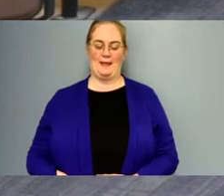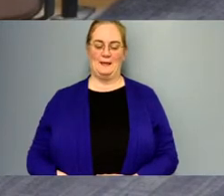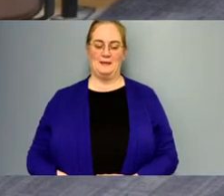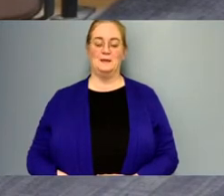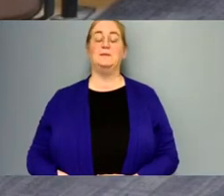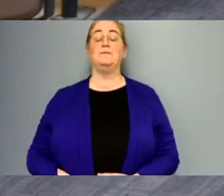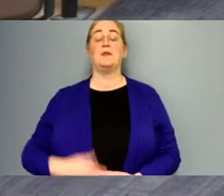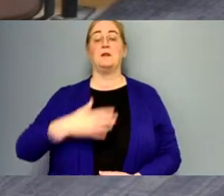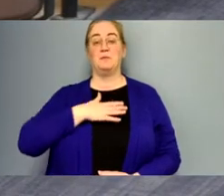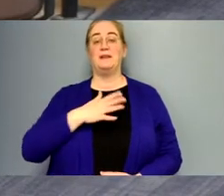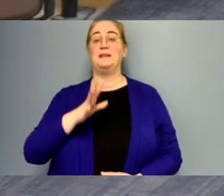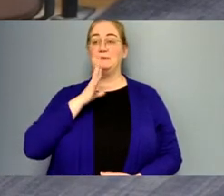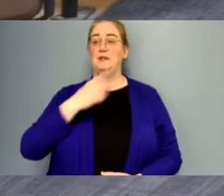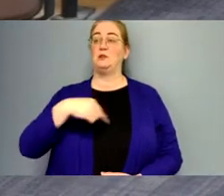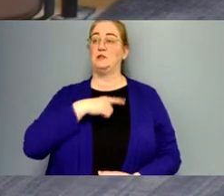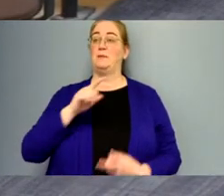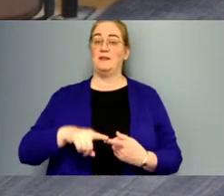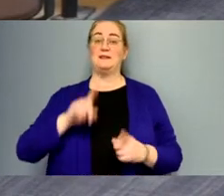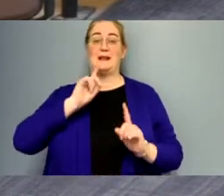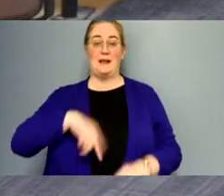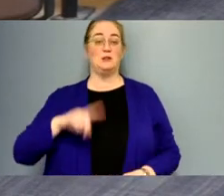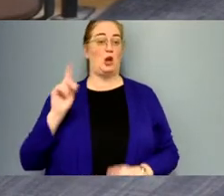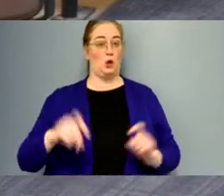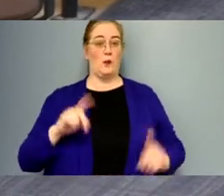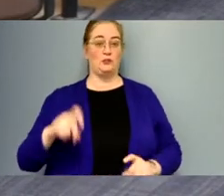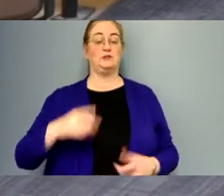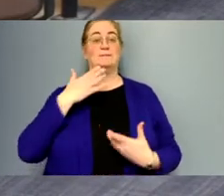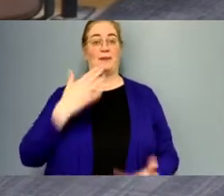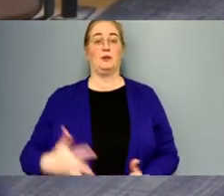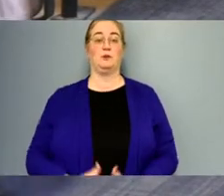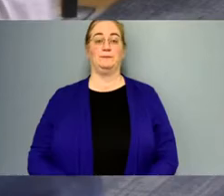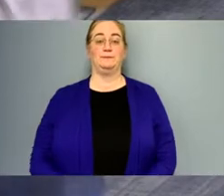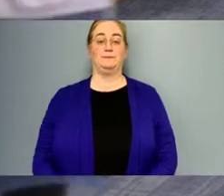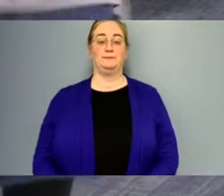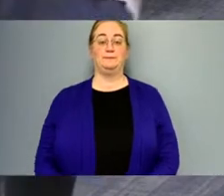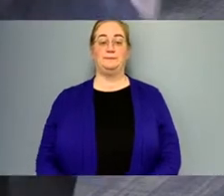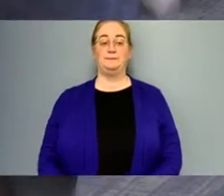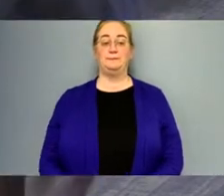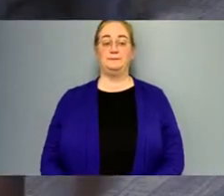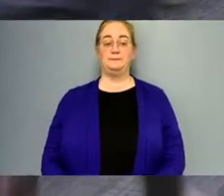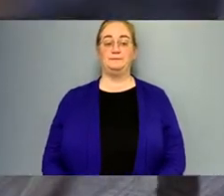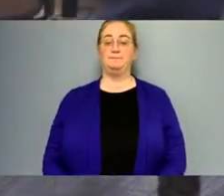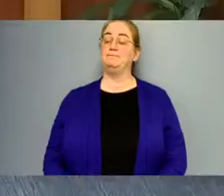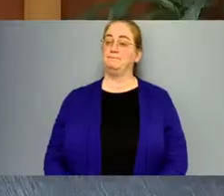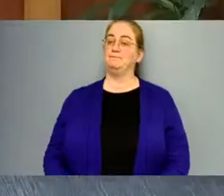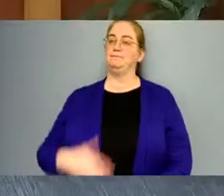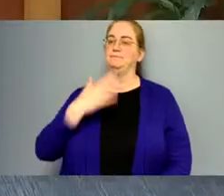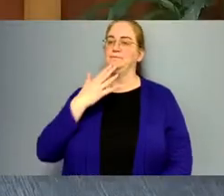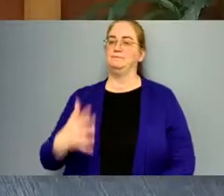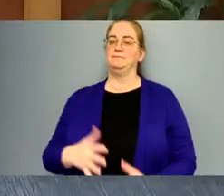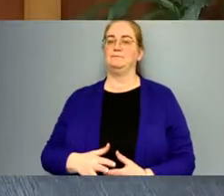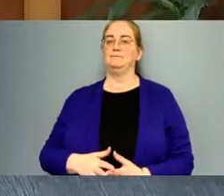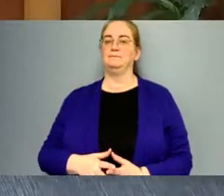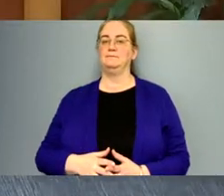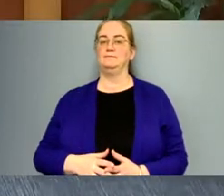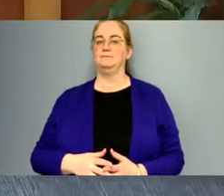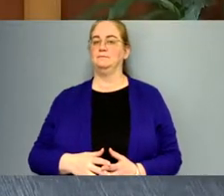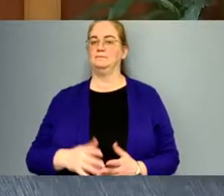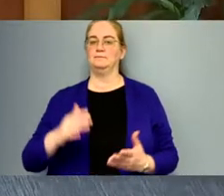please speak to us about this answer our questions thank you thank you okay